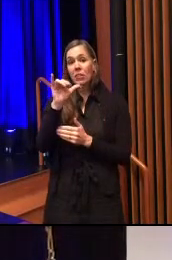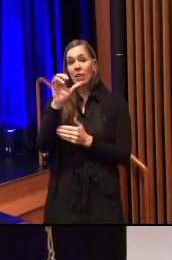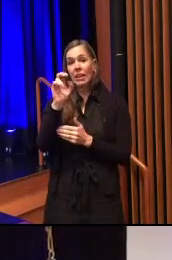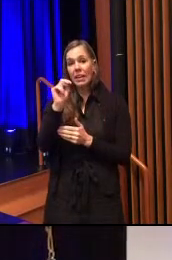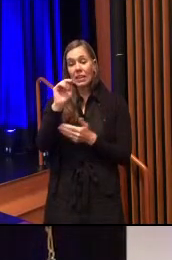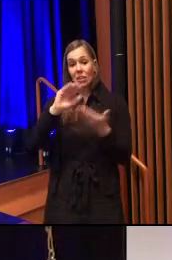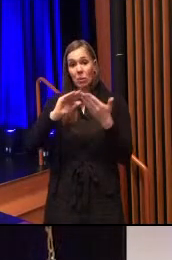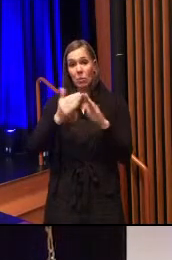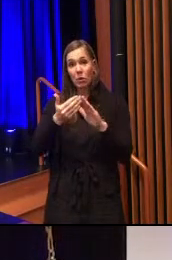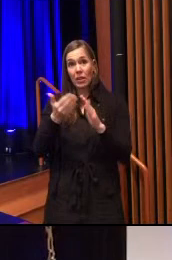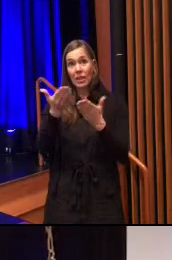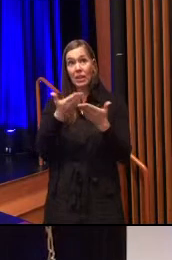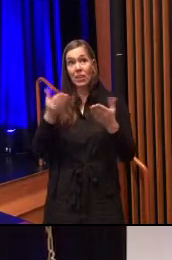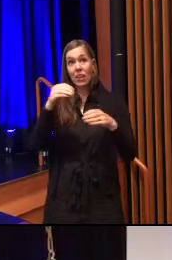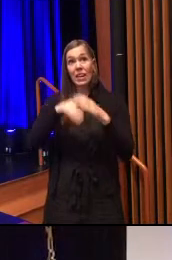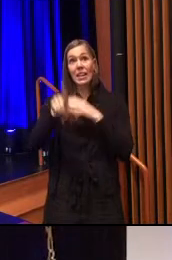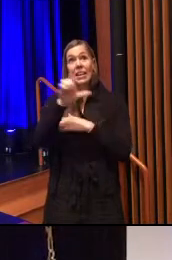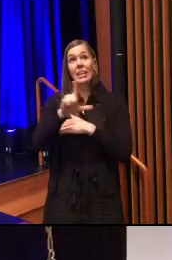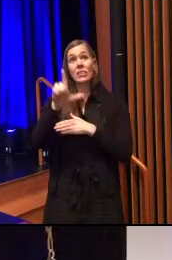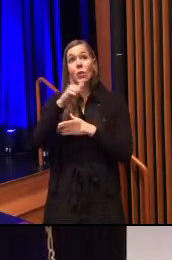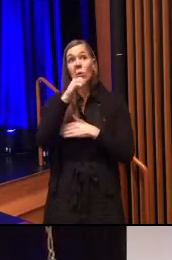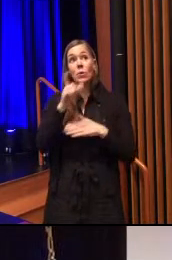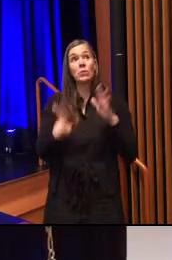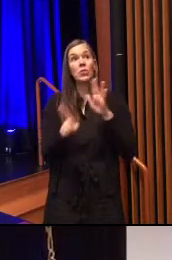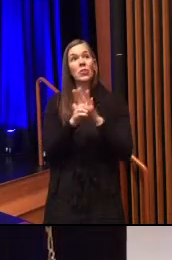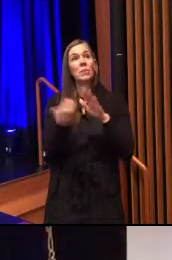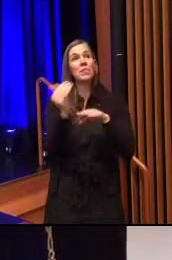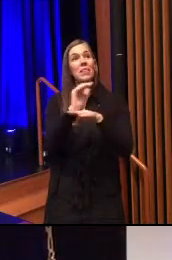Lancaster who have come to be with us this evening.